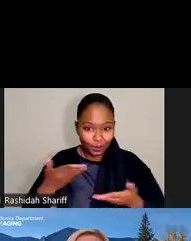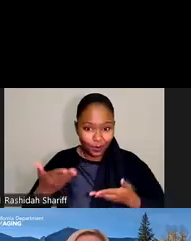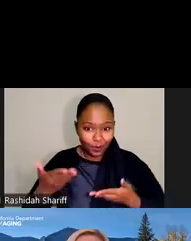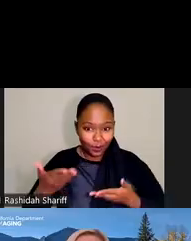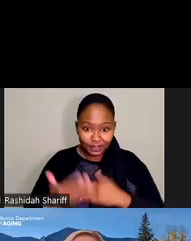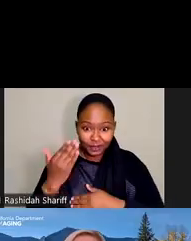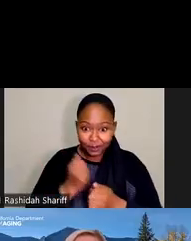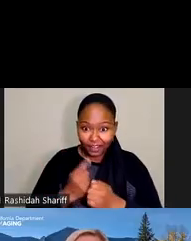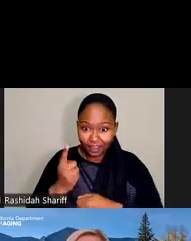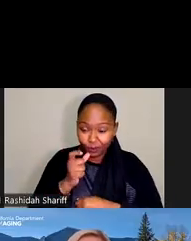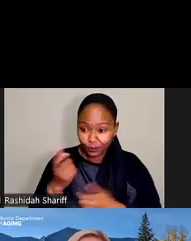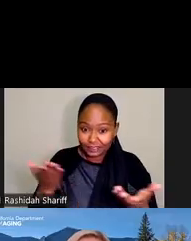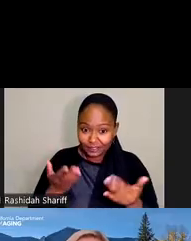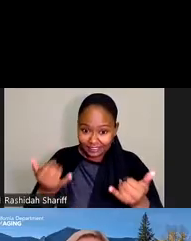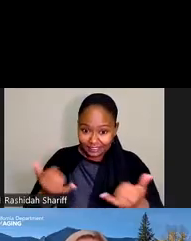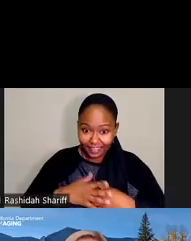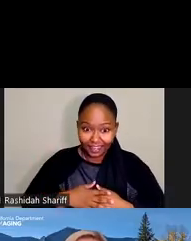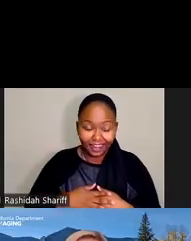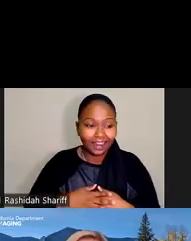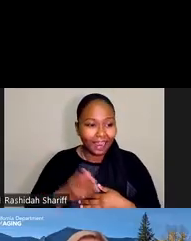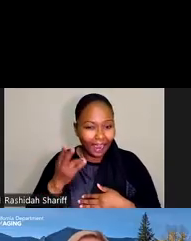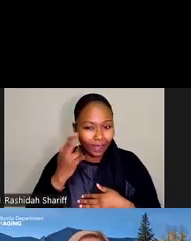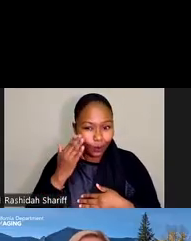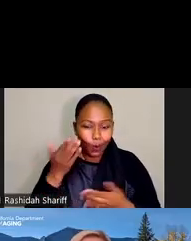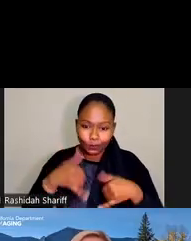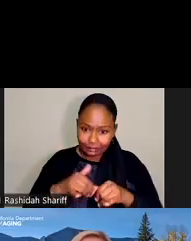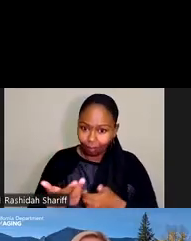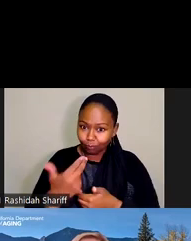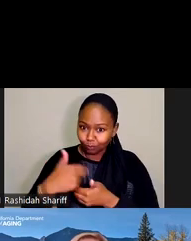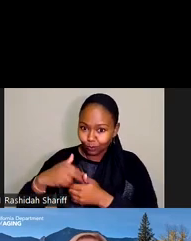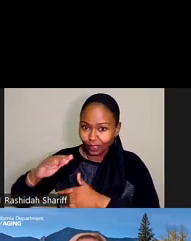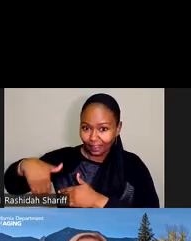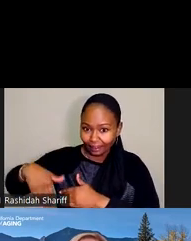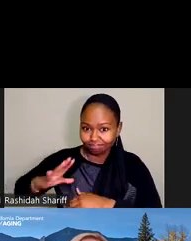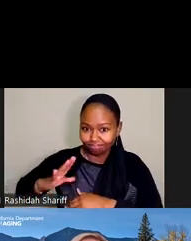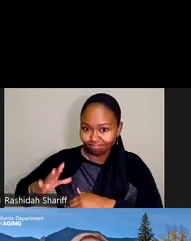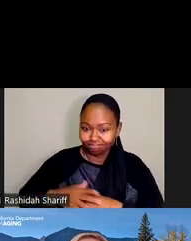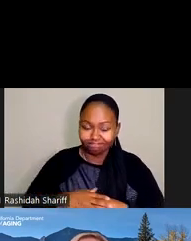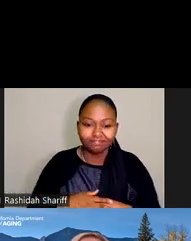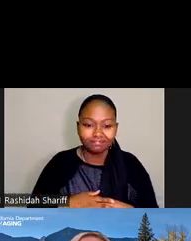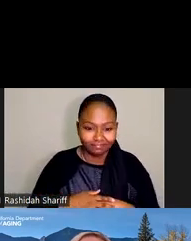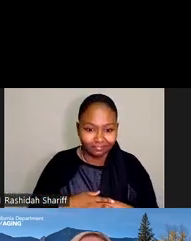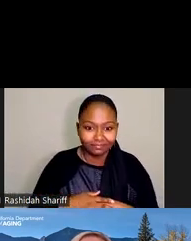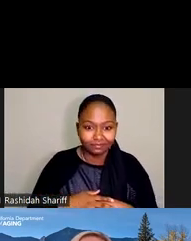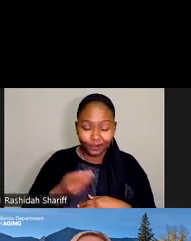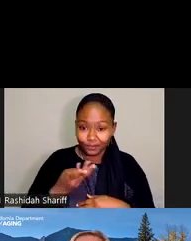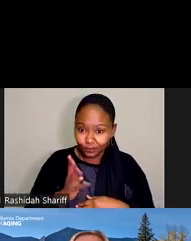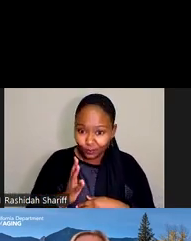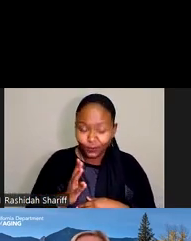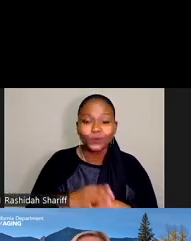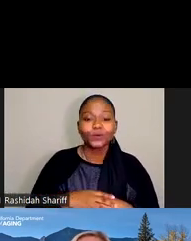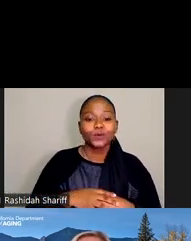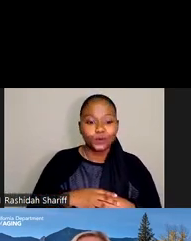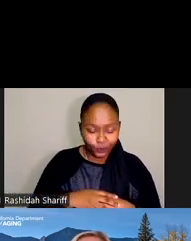to everyone who's with us. I understand others are still joining and may be late. Just a very warm welcome. We have